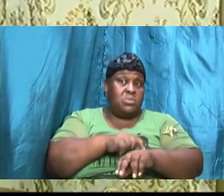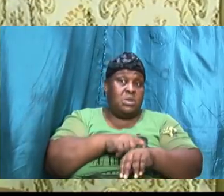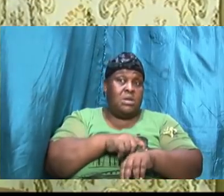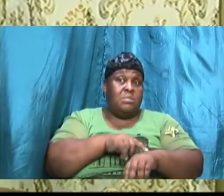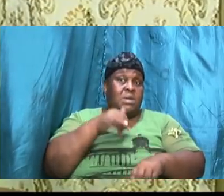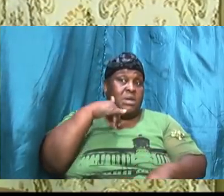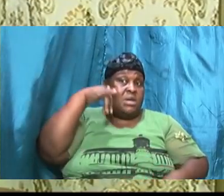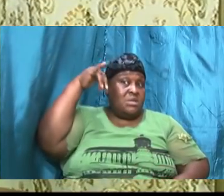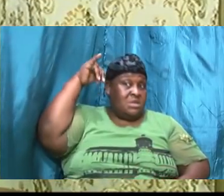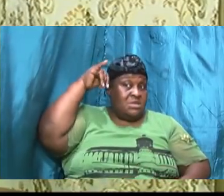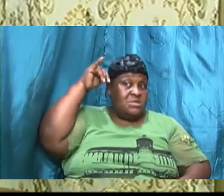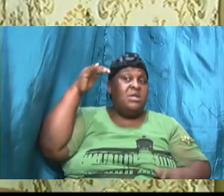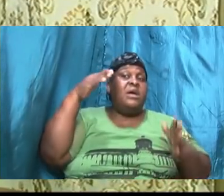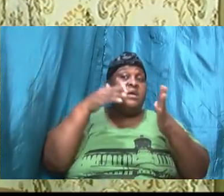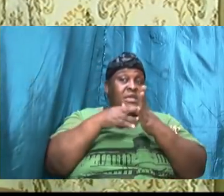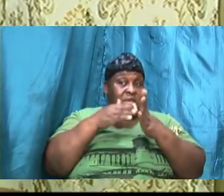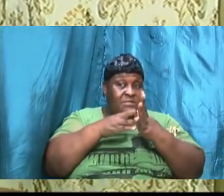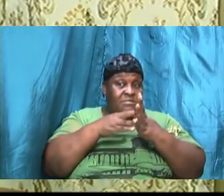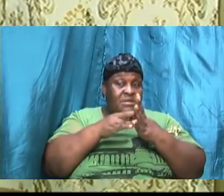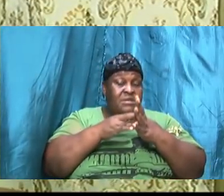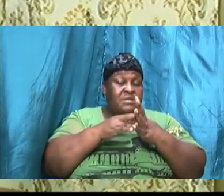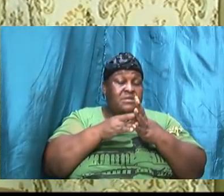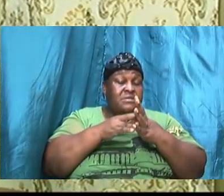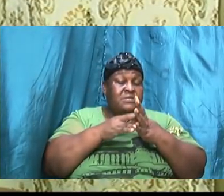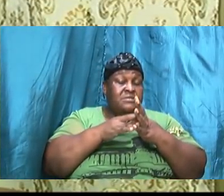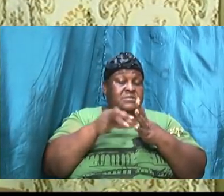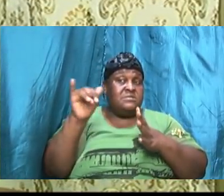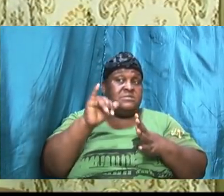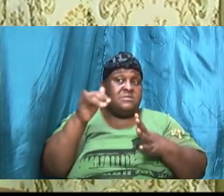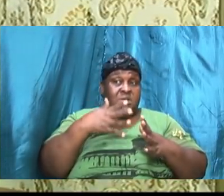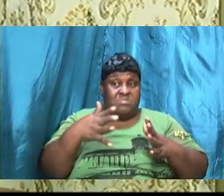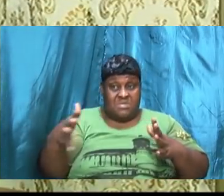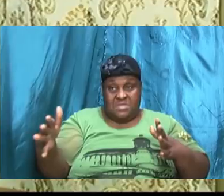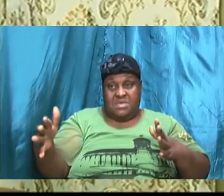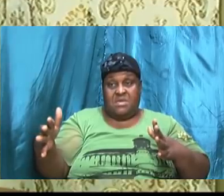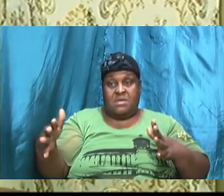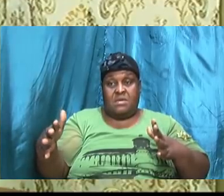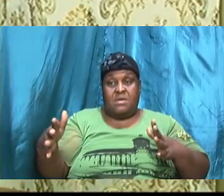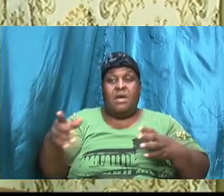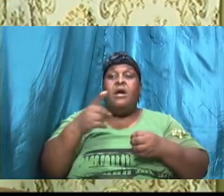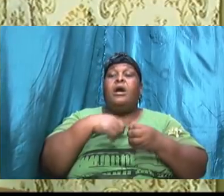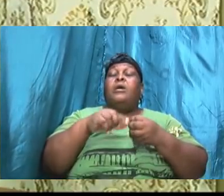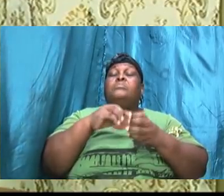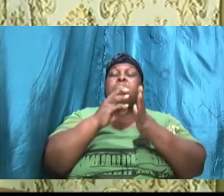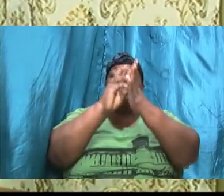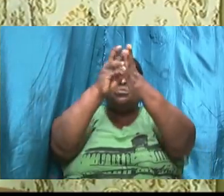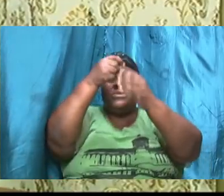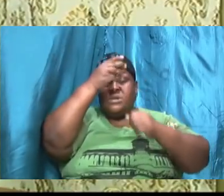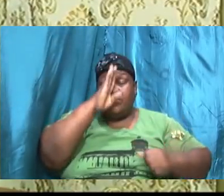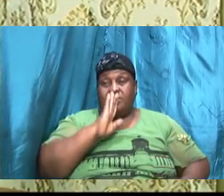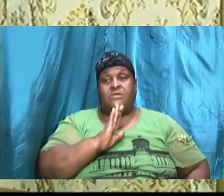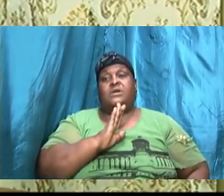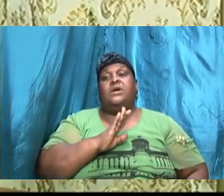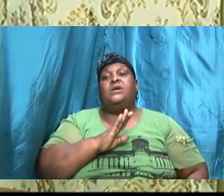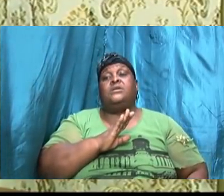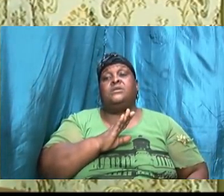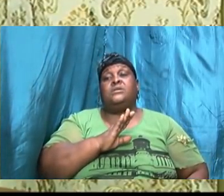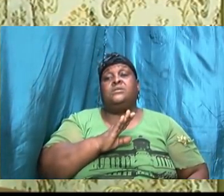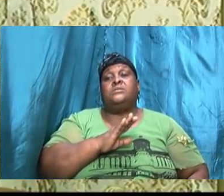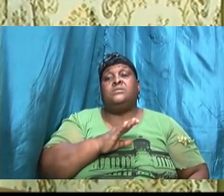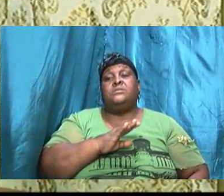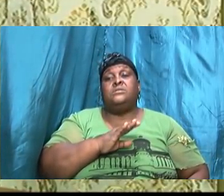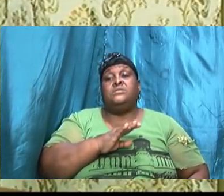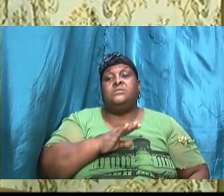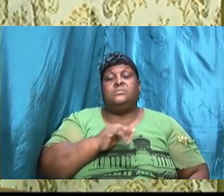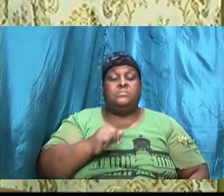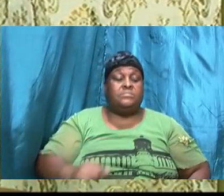on the television, the speech was playing and this man said that there is only one